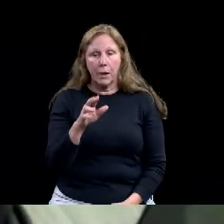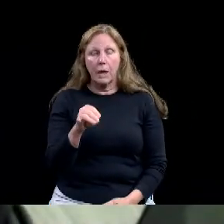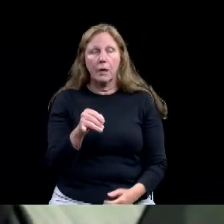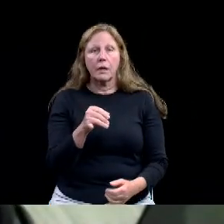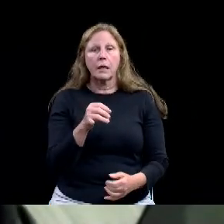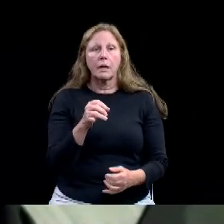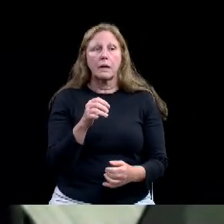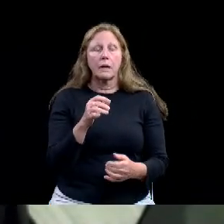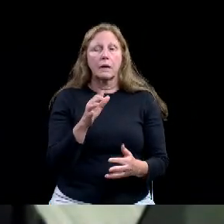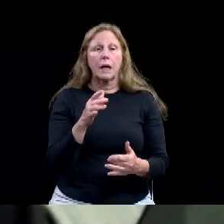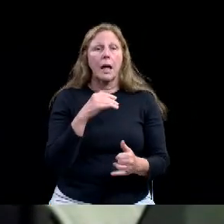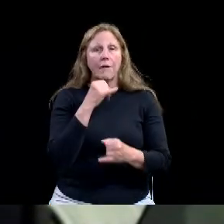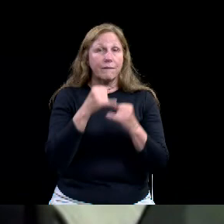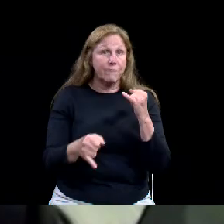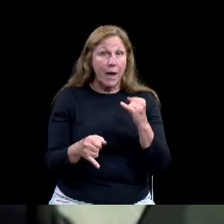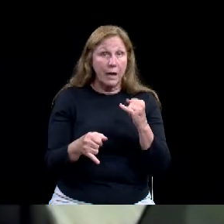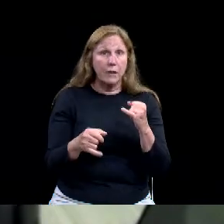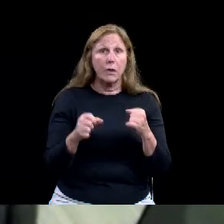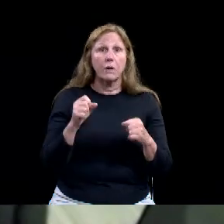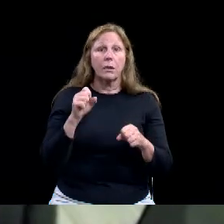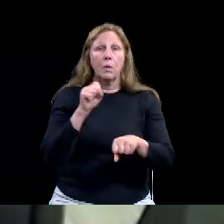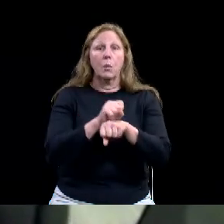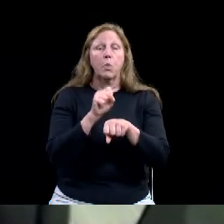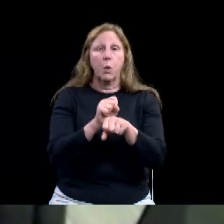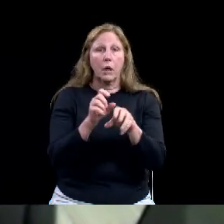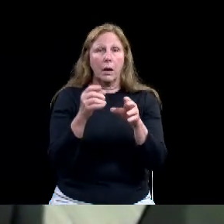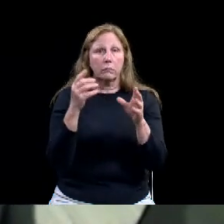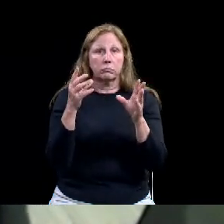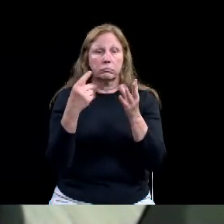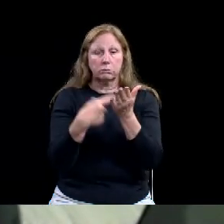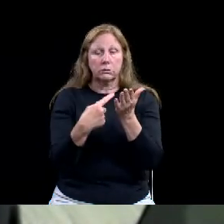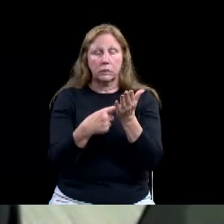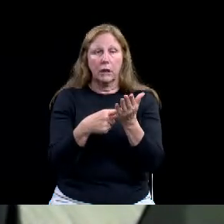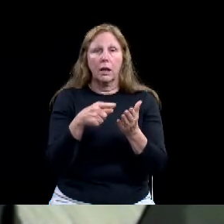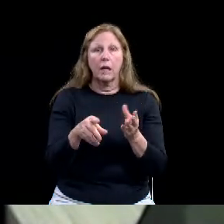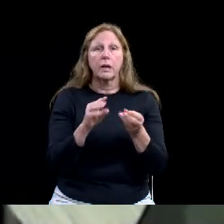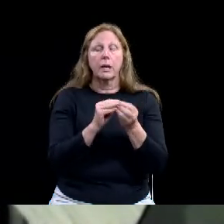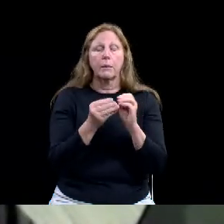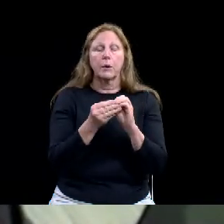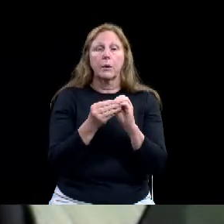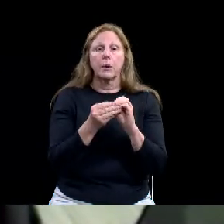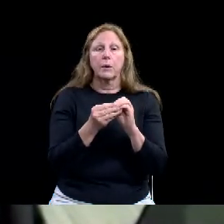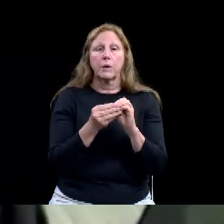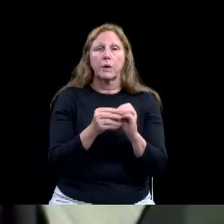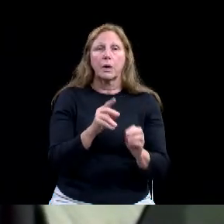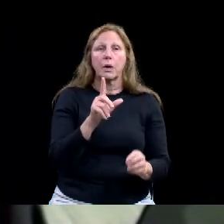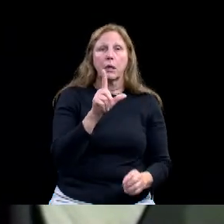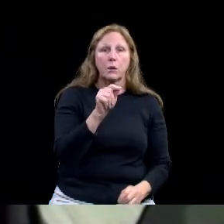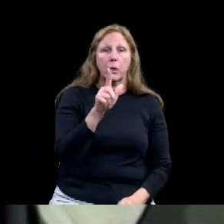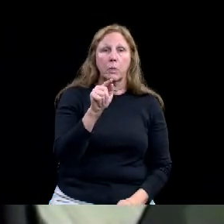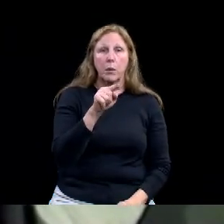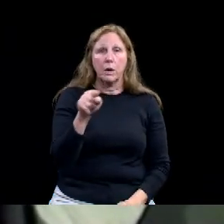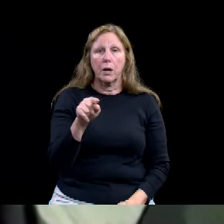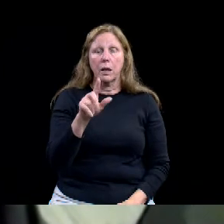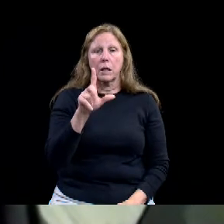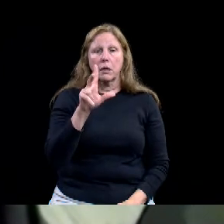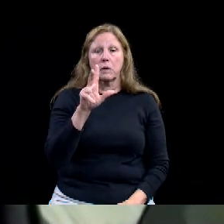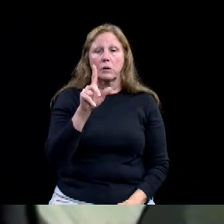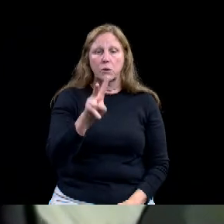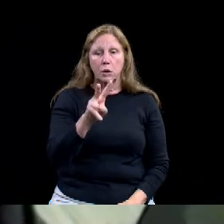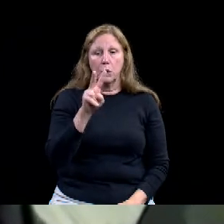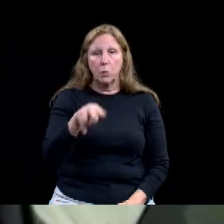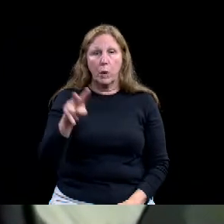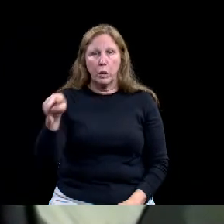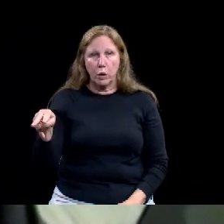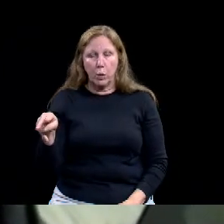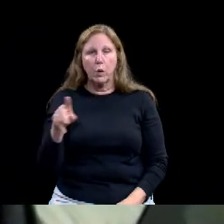2021 dash 2022 22, which is a discussion of a comprehensive plan master plan study for the Texas ranger hall of